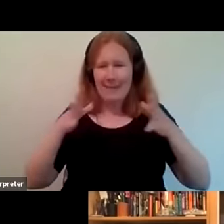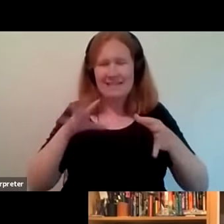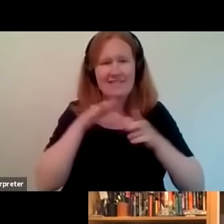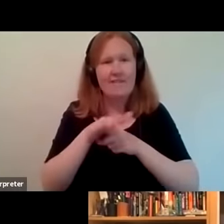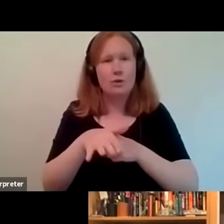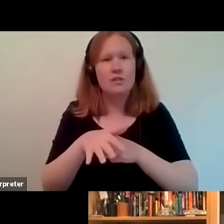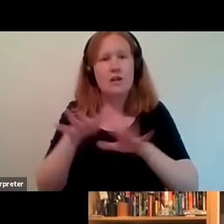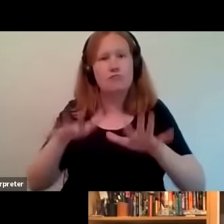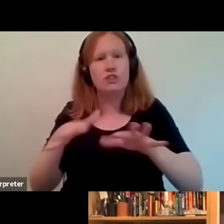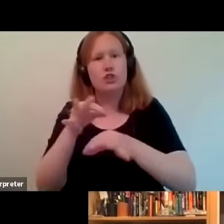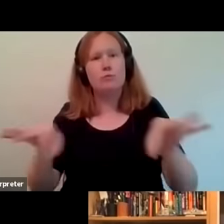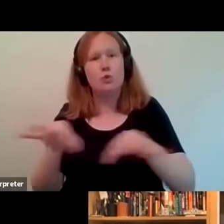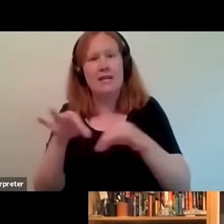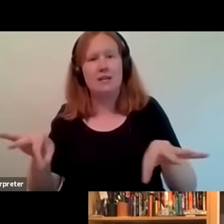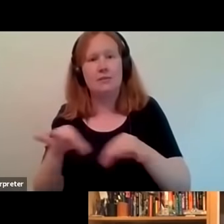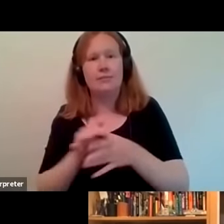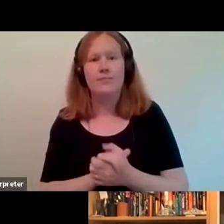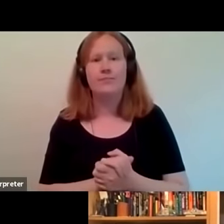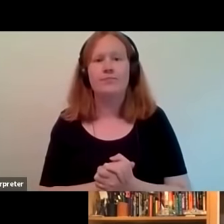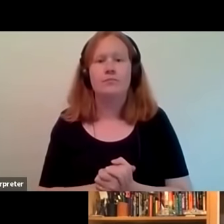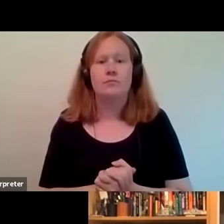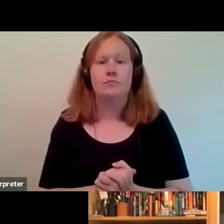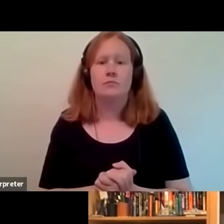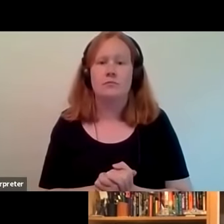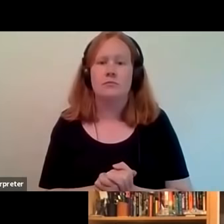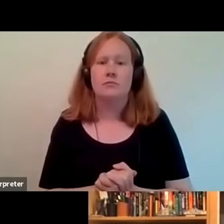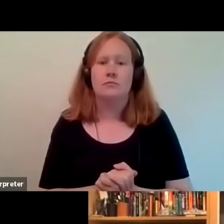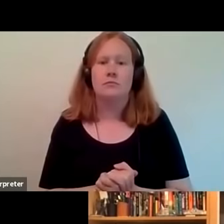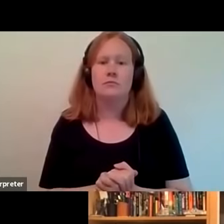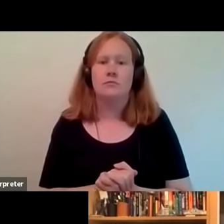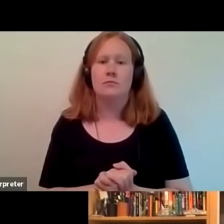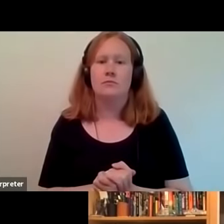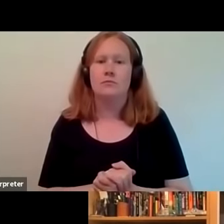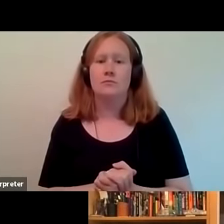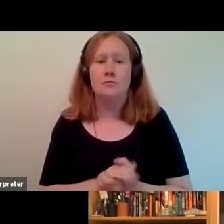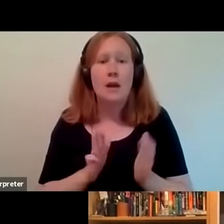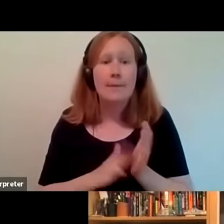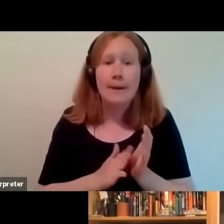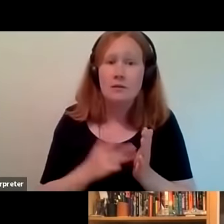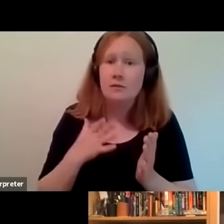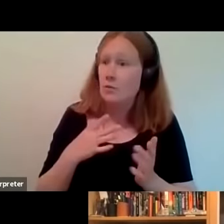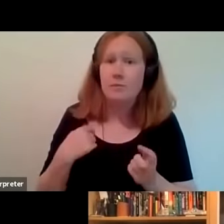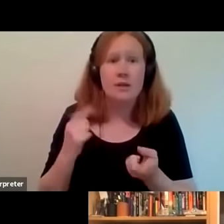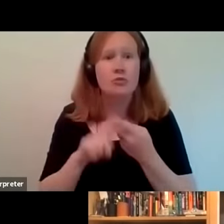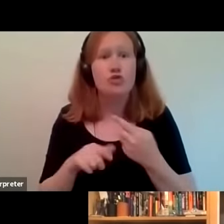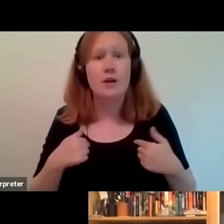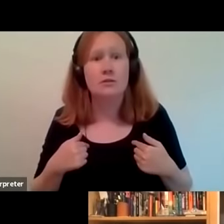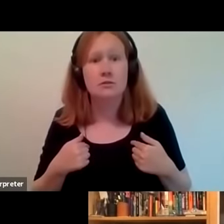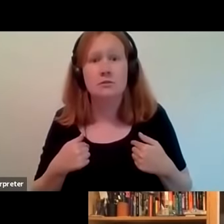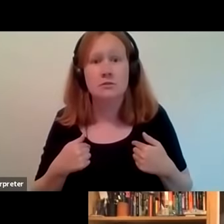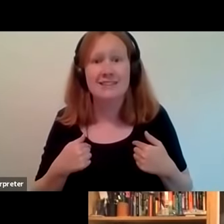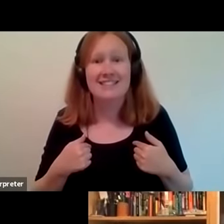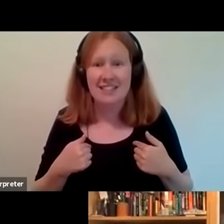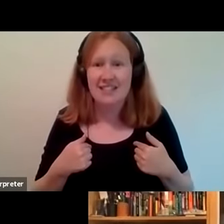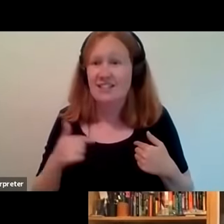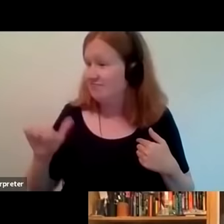do you want me to respond or yeah i mean